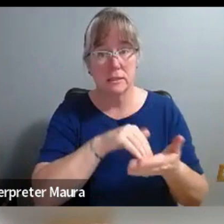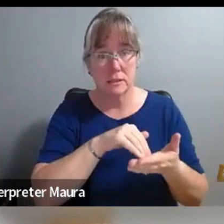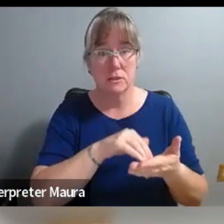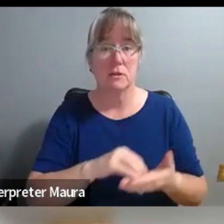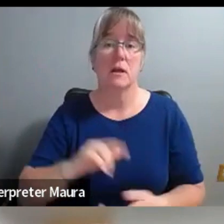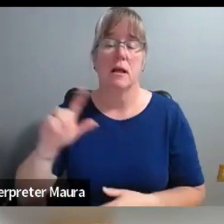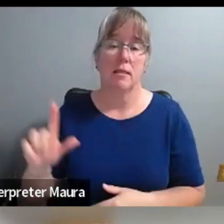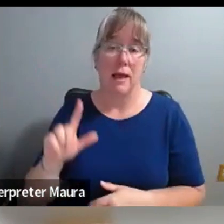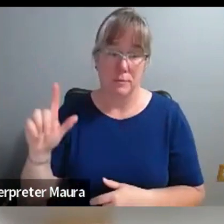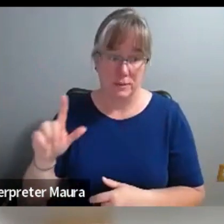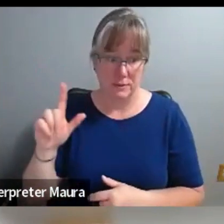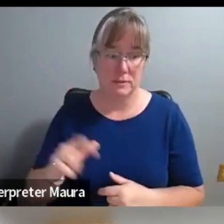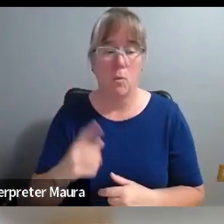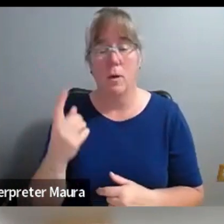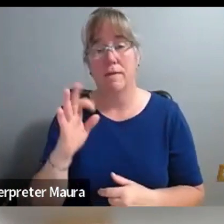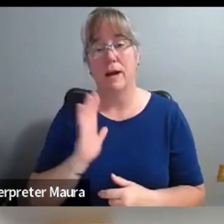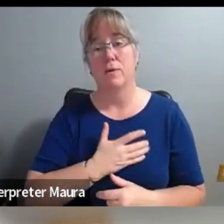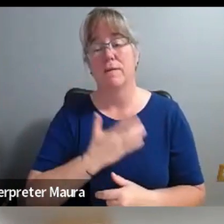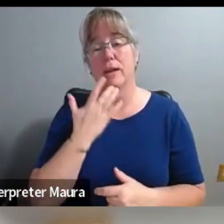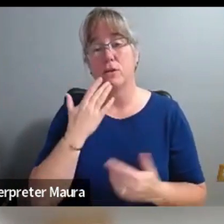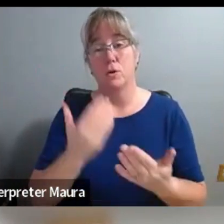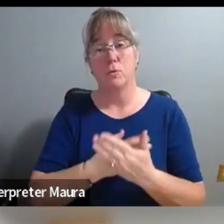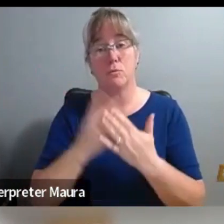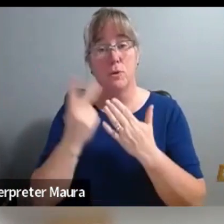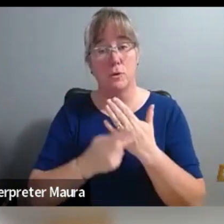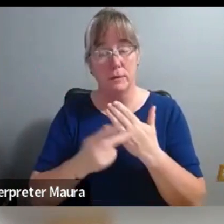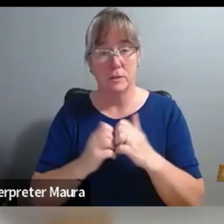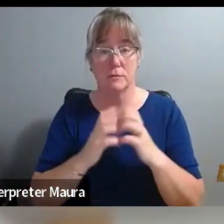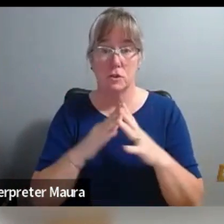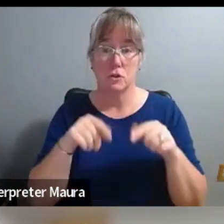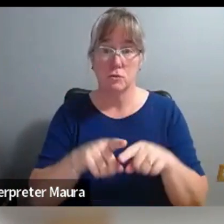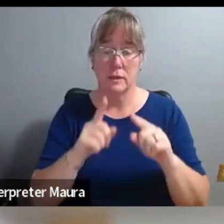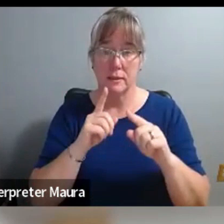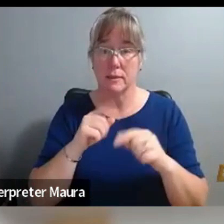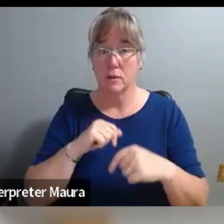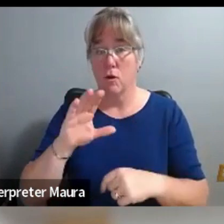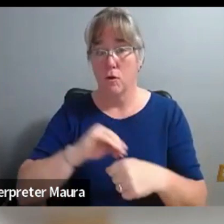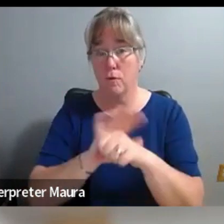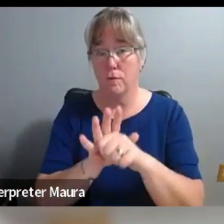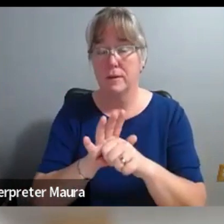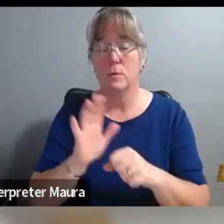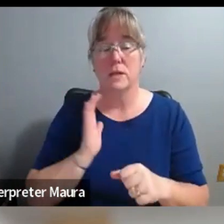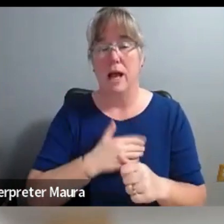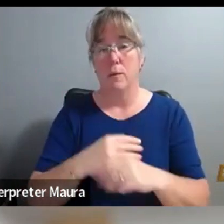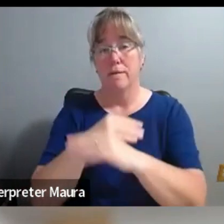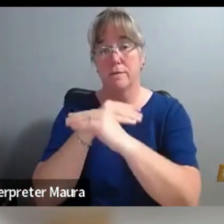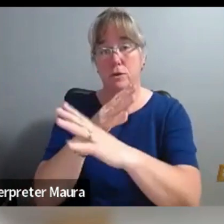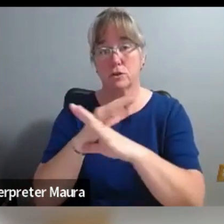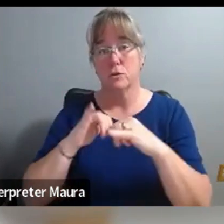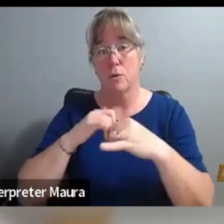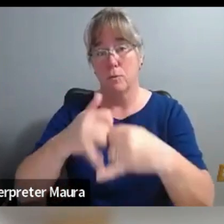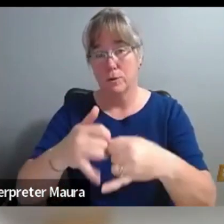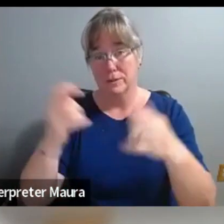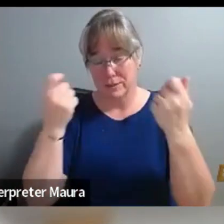One of our favorite new programs which has started during the pandemic are our virtual awards celebrations. It is a joy for us to be able to